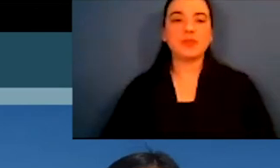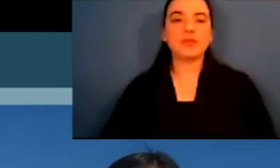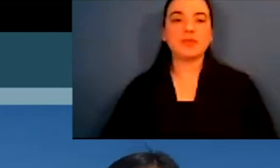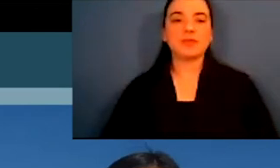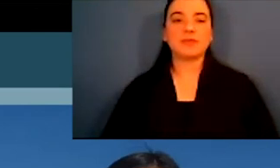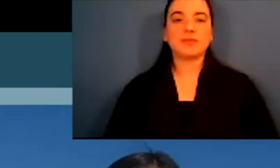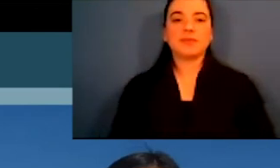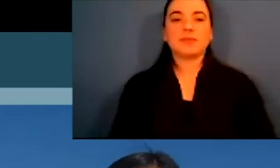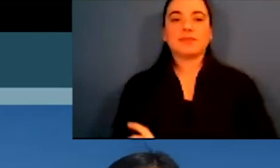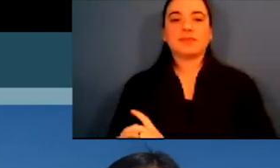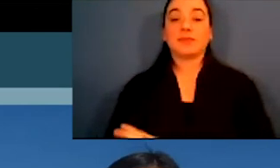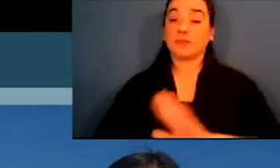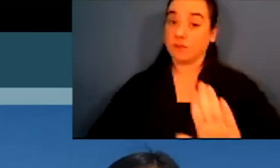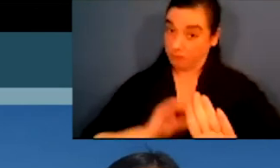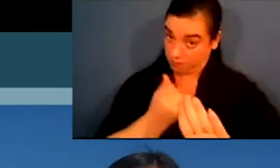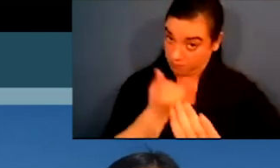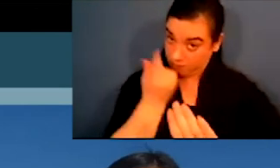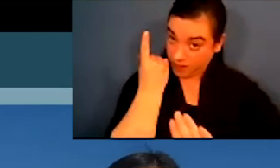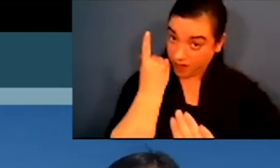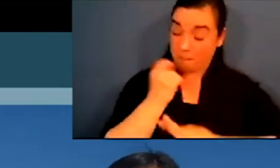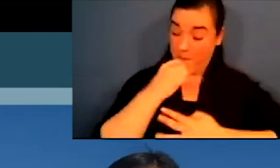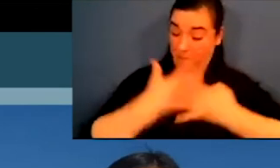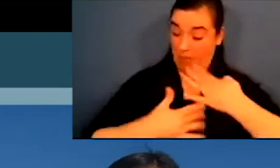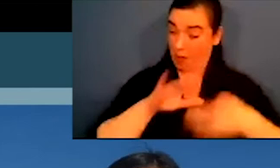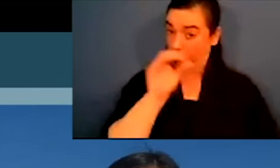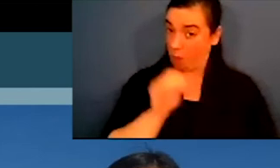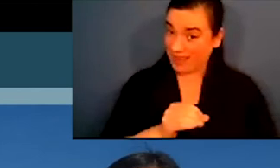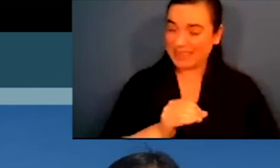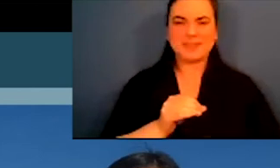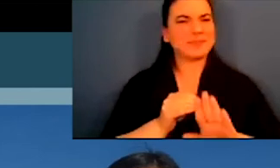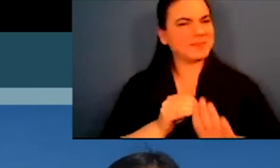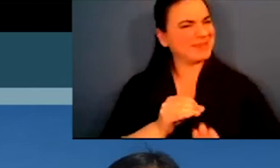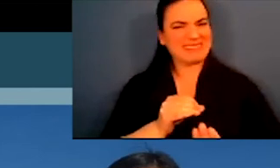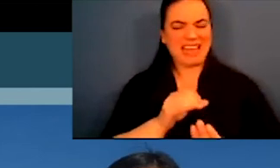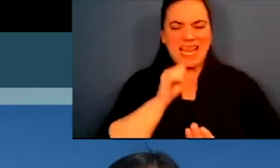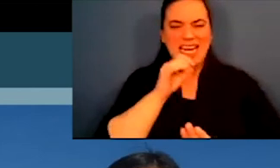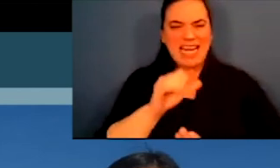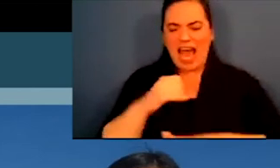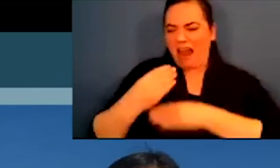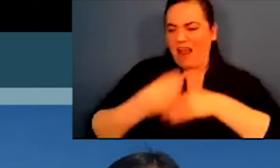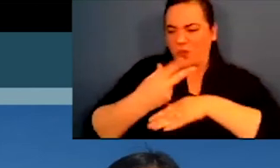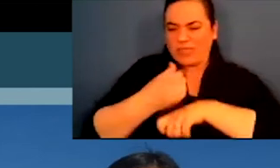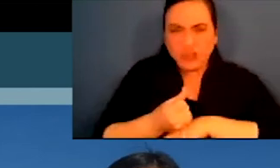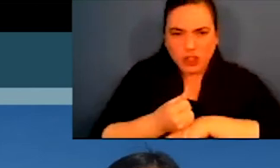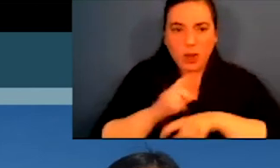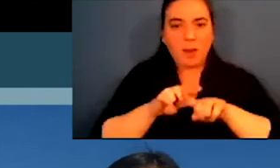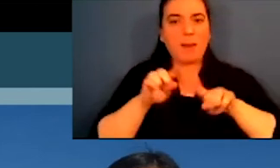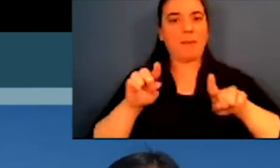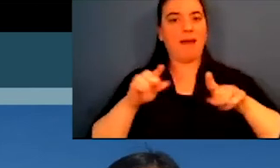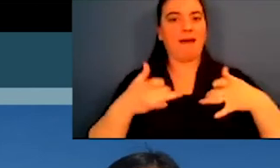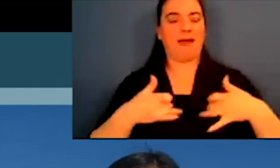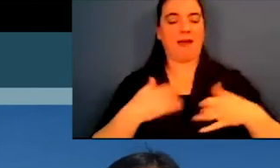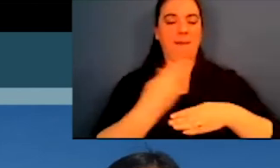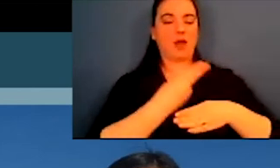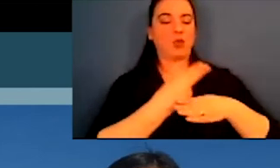possesses, you know, quote Indian blood. However, I want you all to understand that blood quantum is